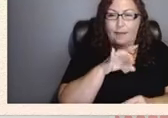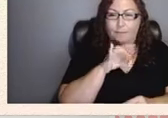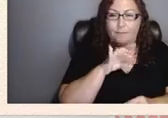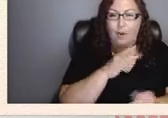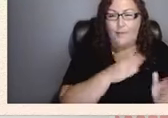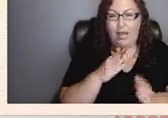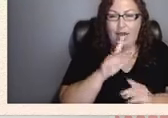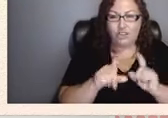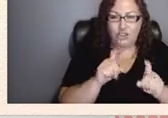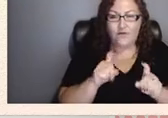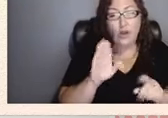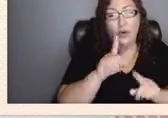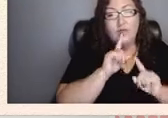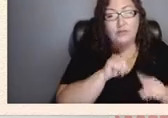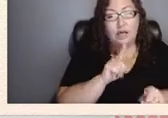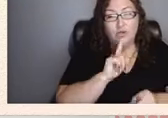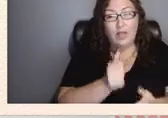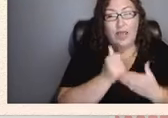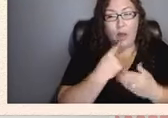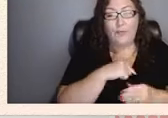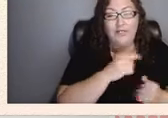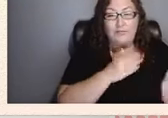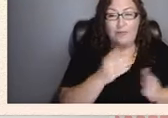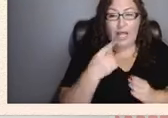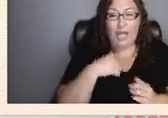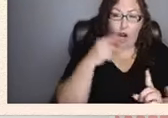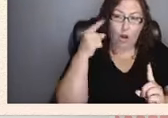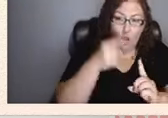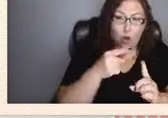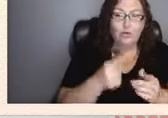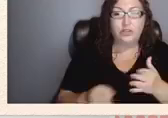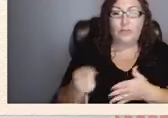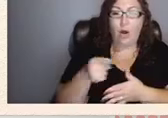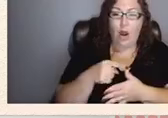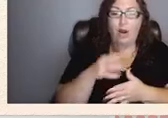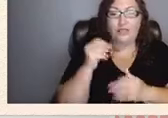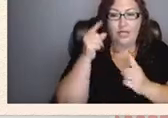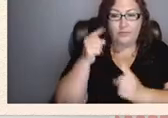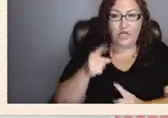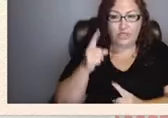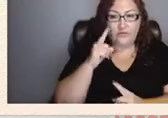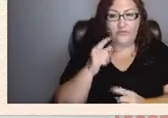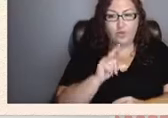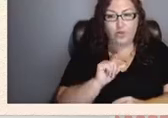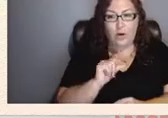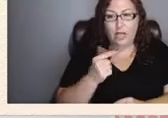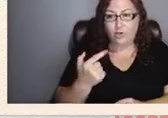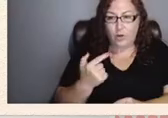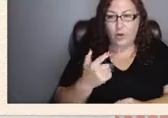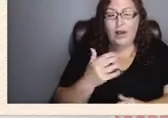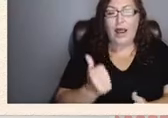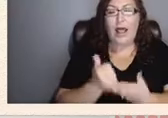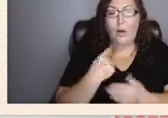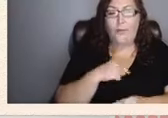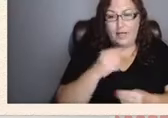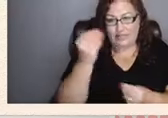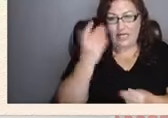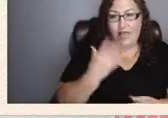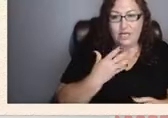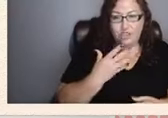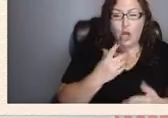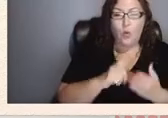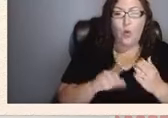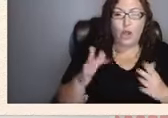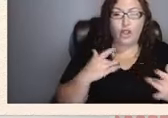really help us plan our goals priorities and objectives for 2021 and help us to let us know what you're concerned